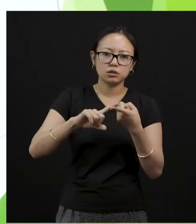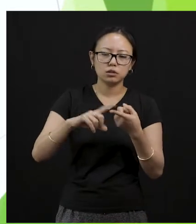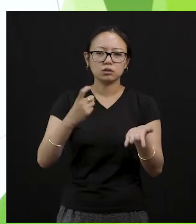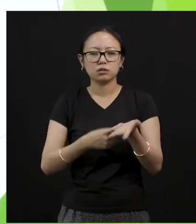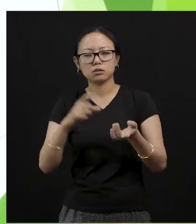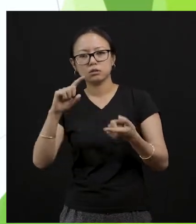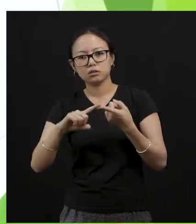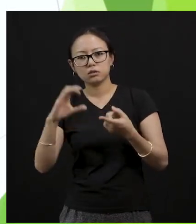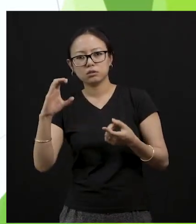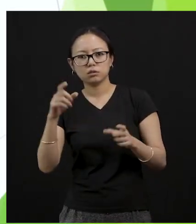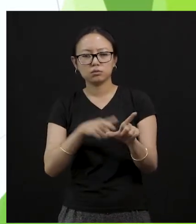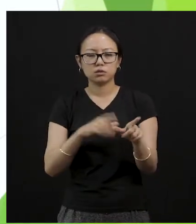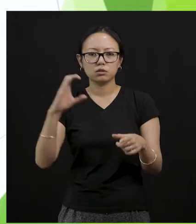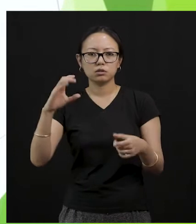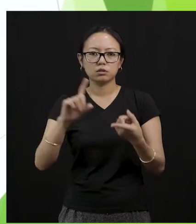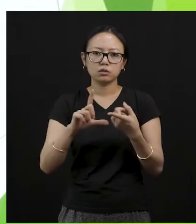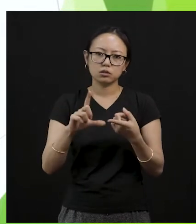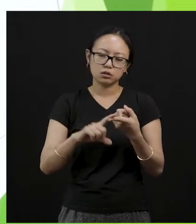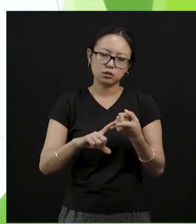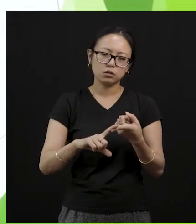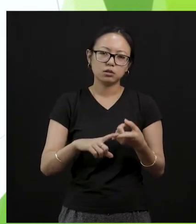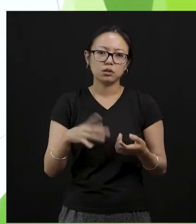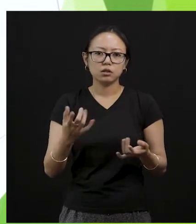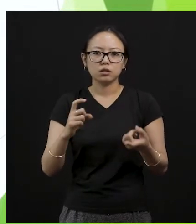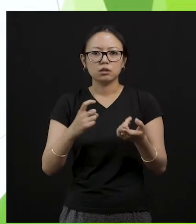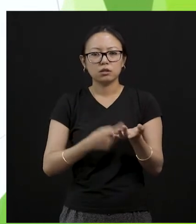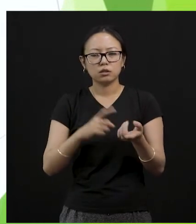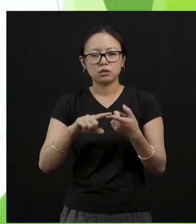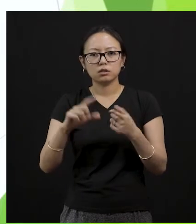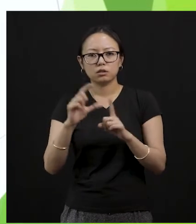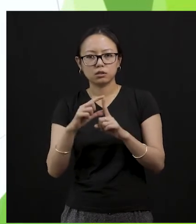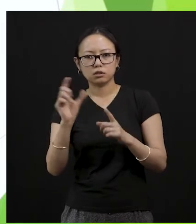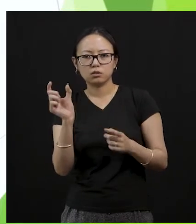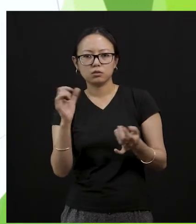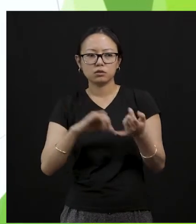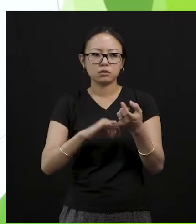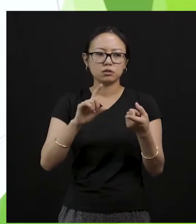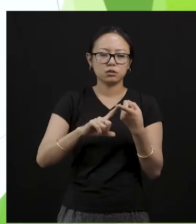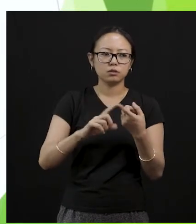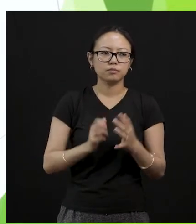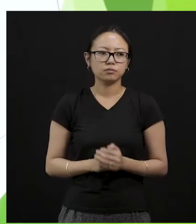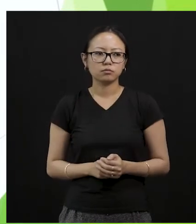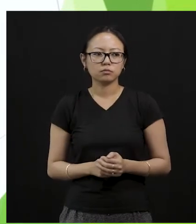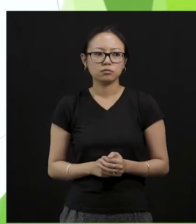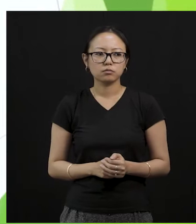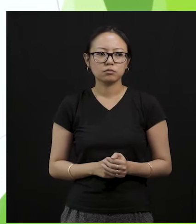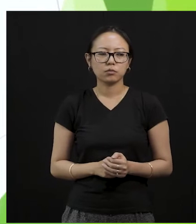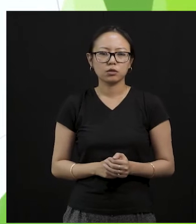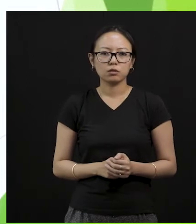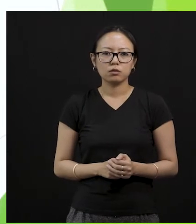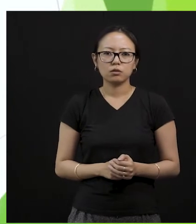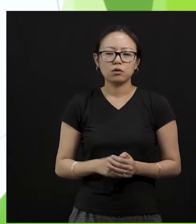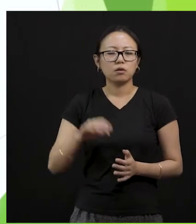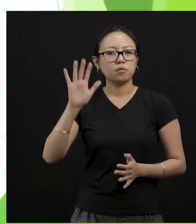you have to follow is, have a shower instead of a bath. You know, have a shower instead of a bath. For example, see, there is